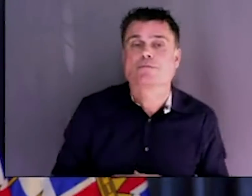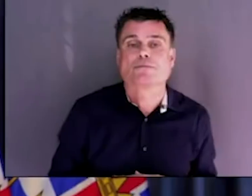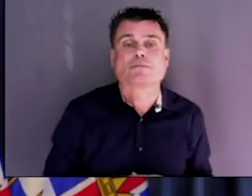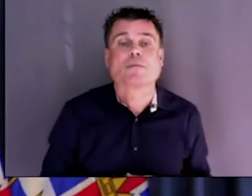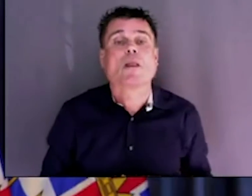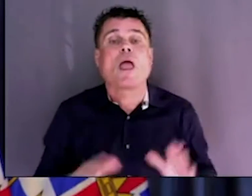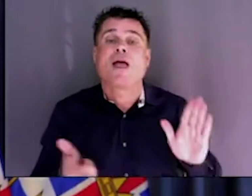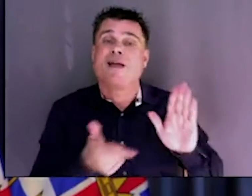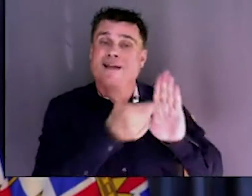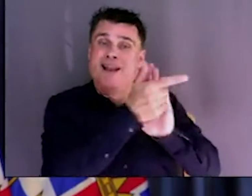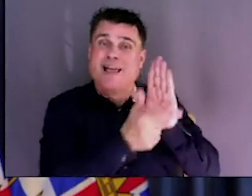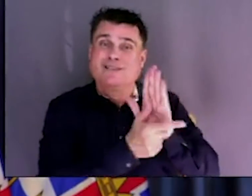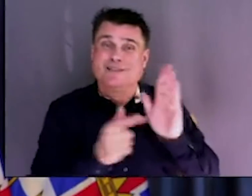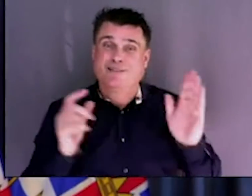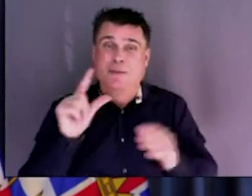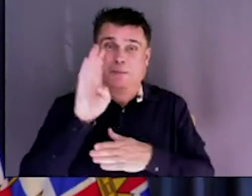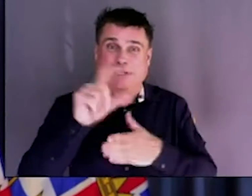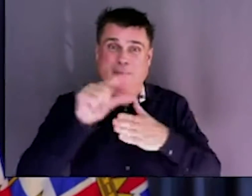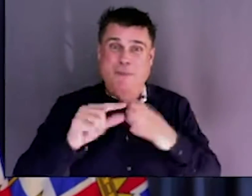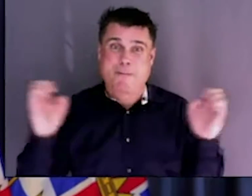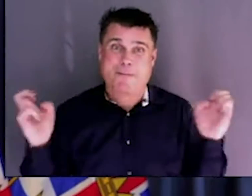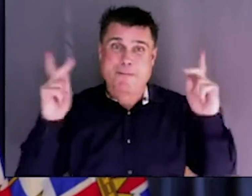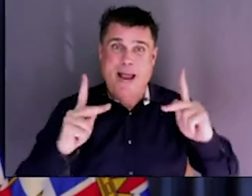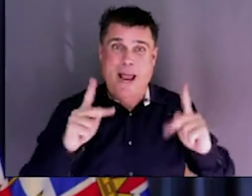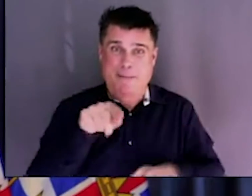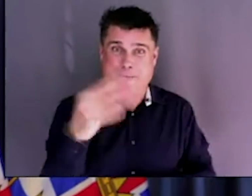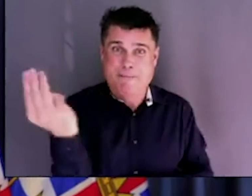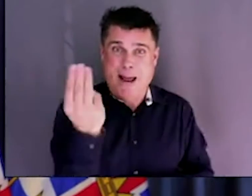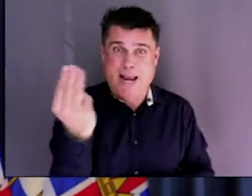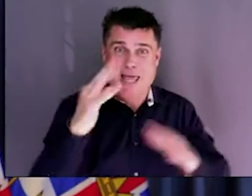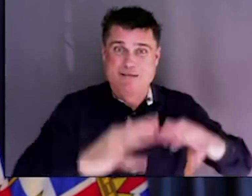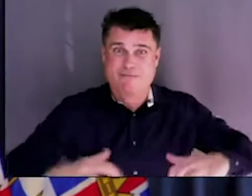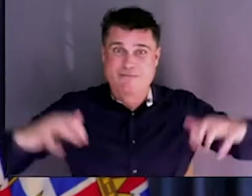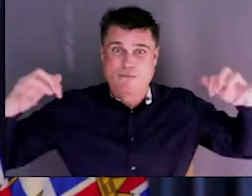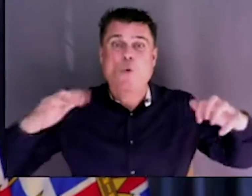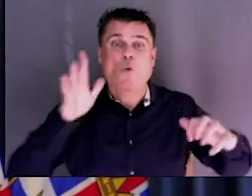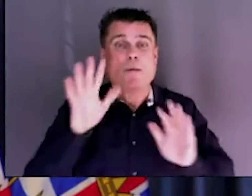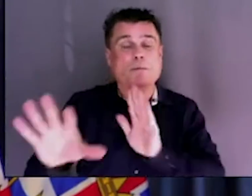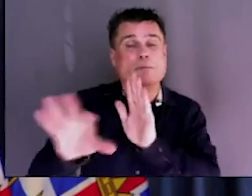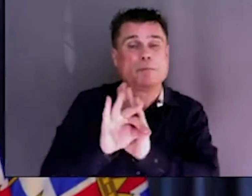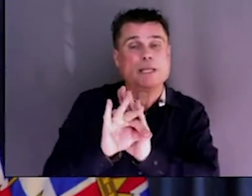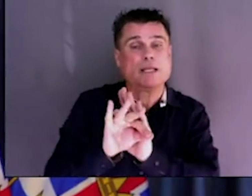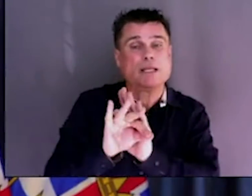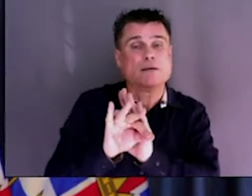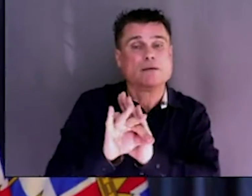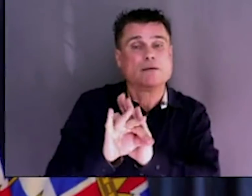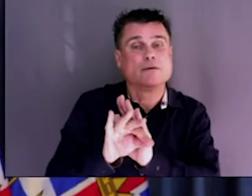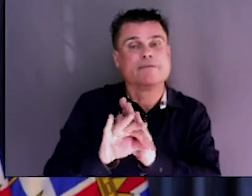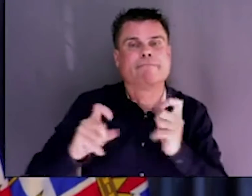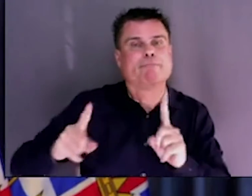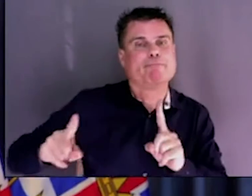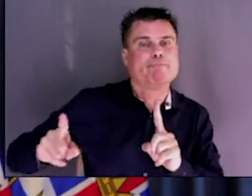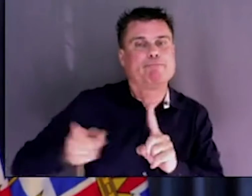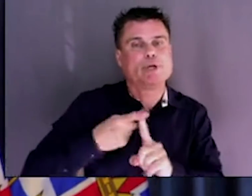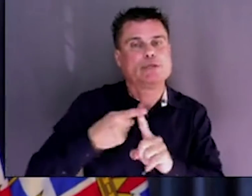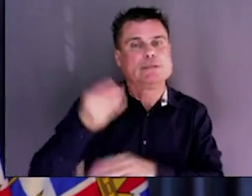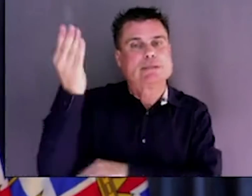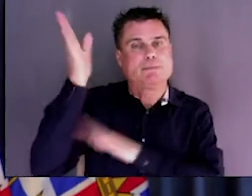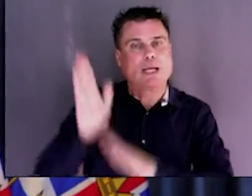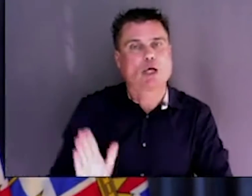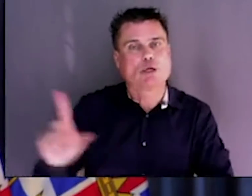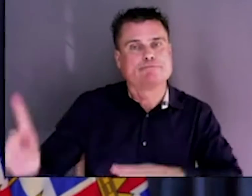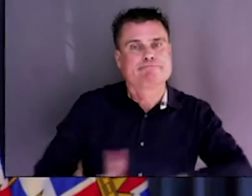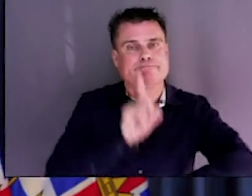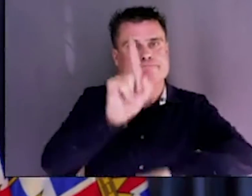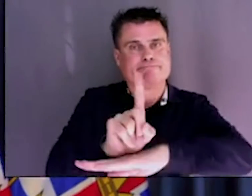will mean that Speaker Plekis leaves before we know what is going on with this special prosecutor probe. We're two and a bit